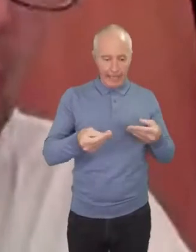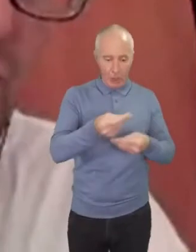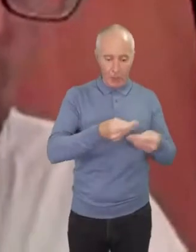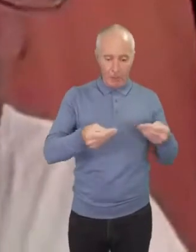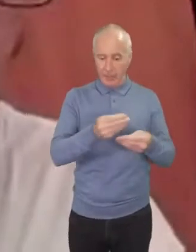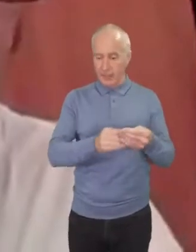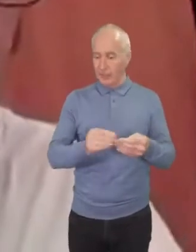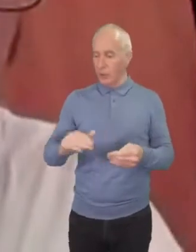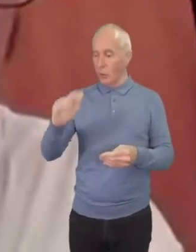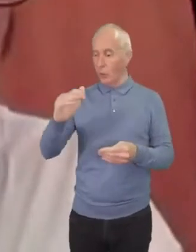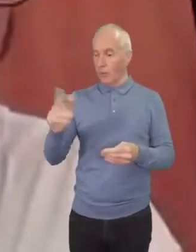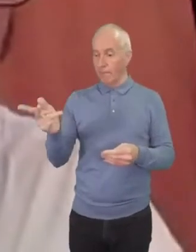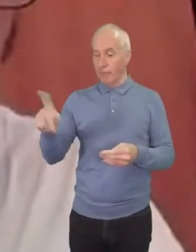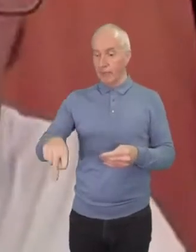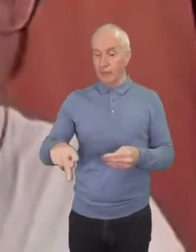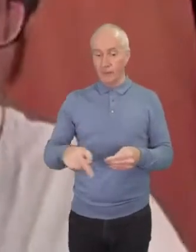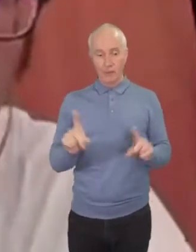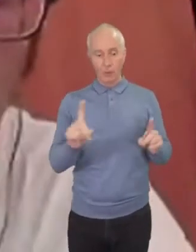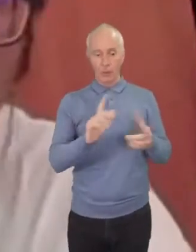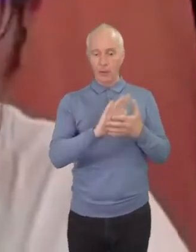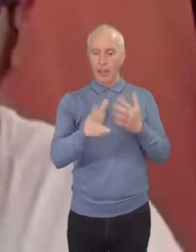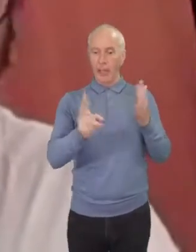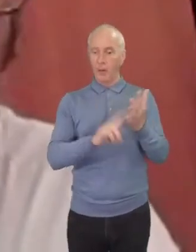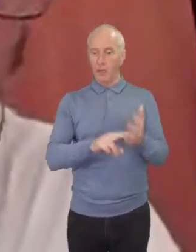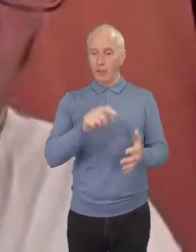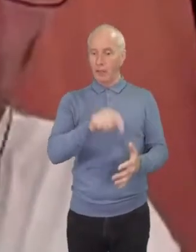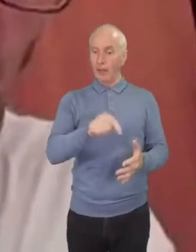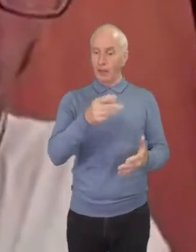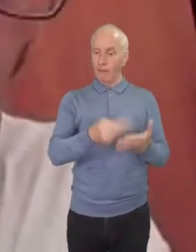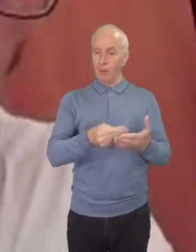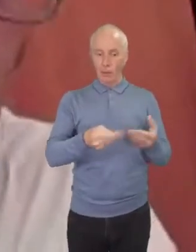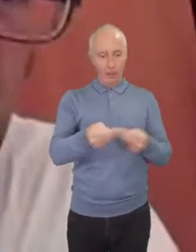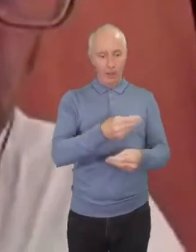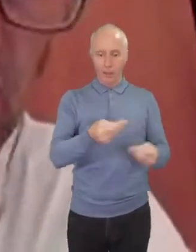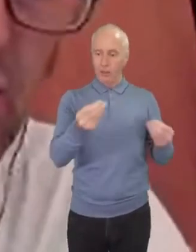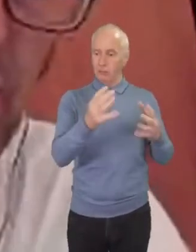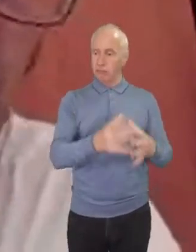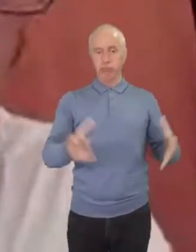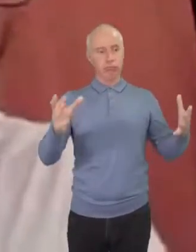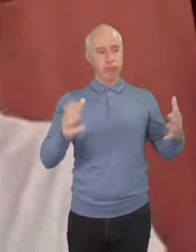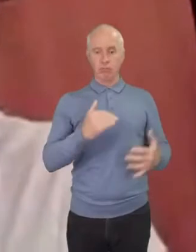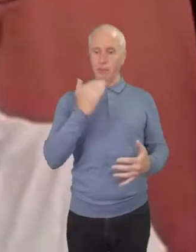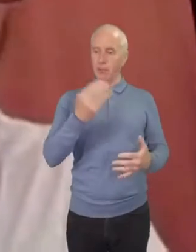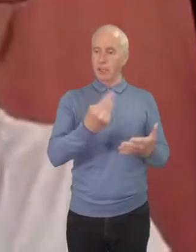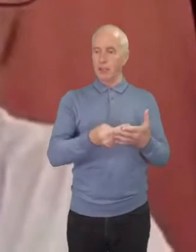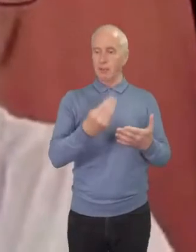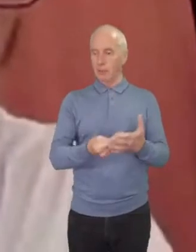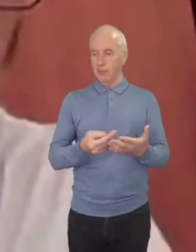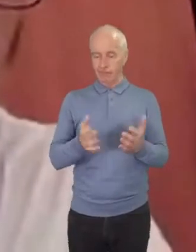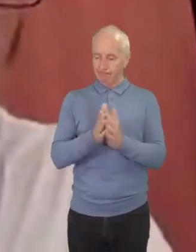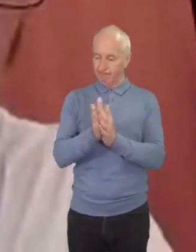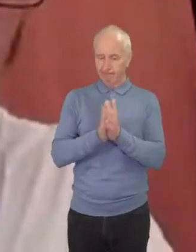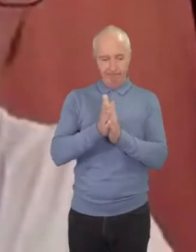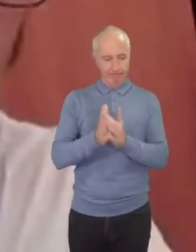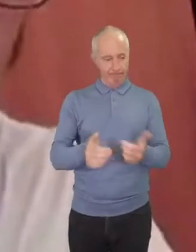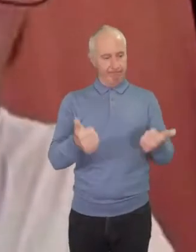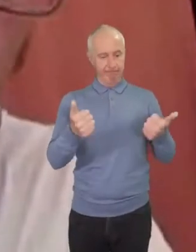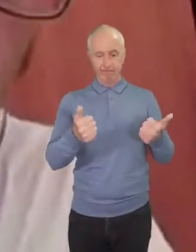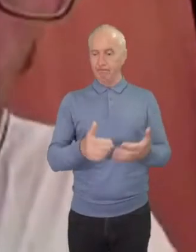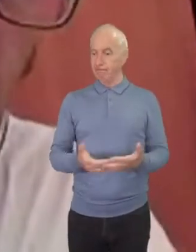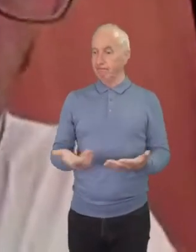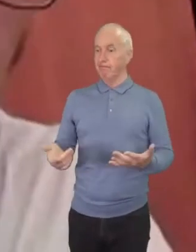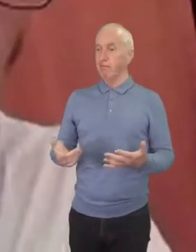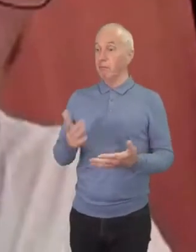philadelphia is heroin and uh there's a incredible article on kensington on our neighborhood in the new new york times called